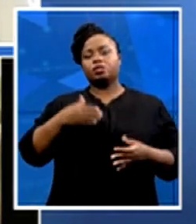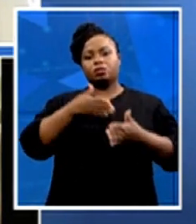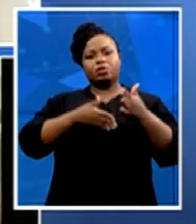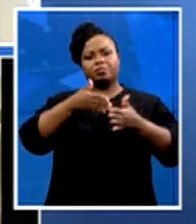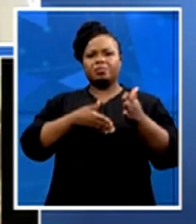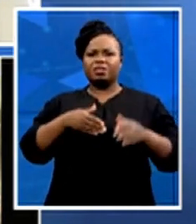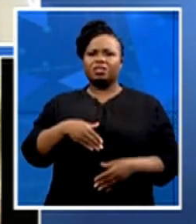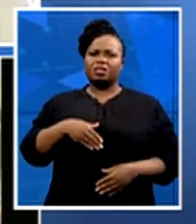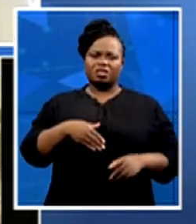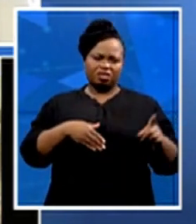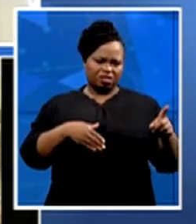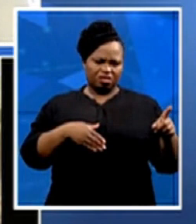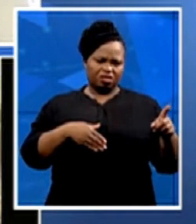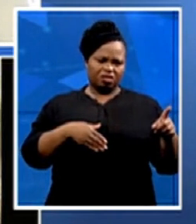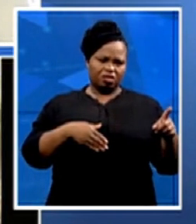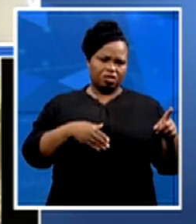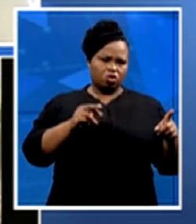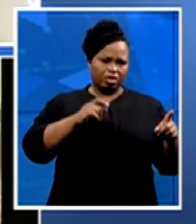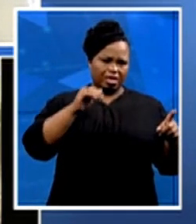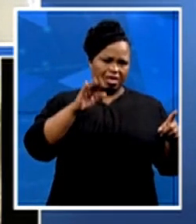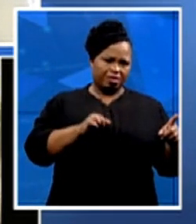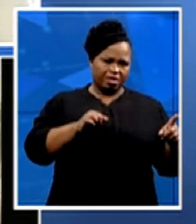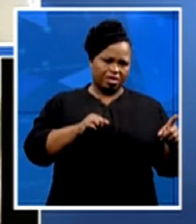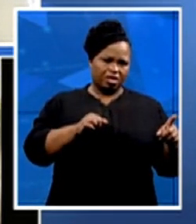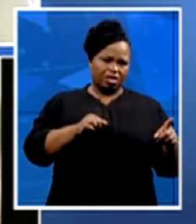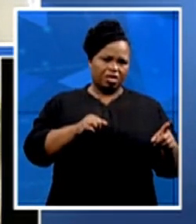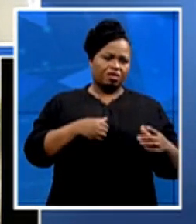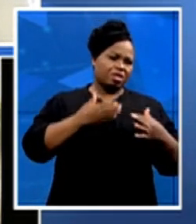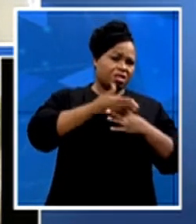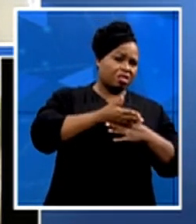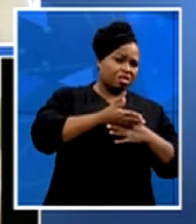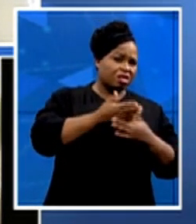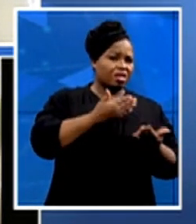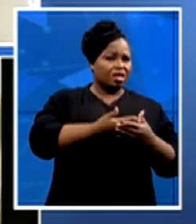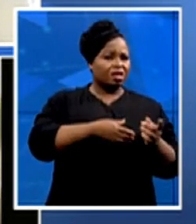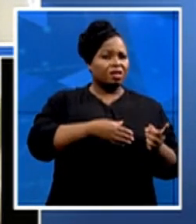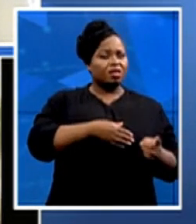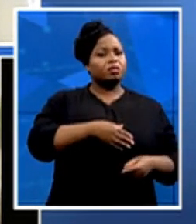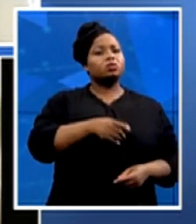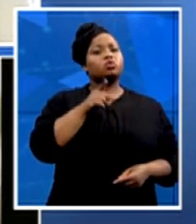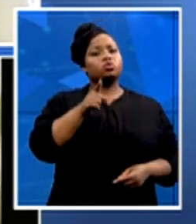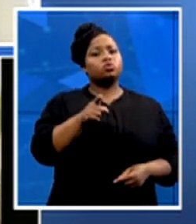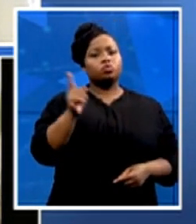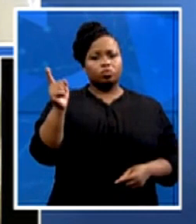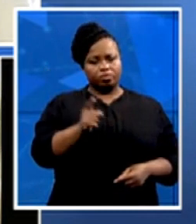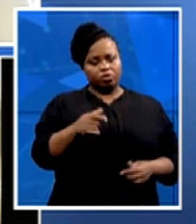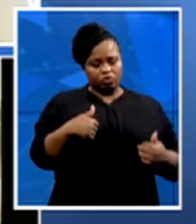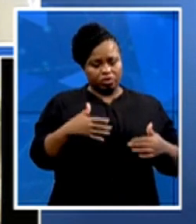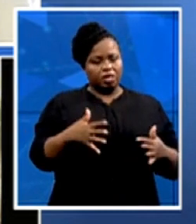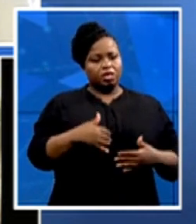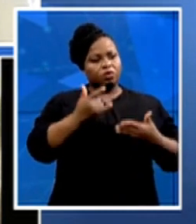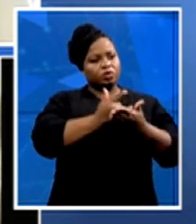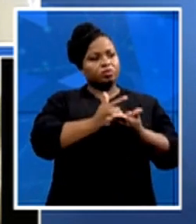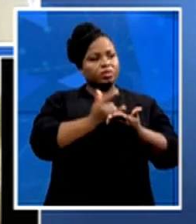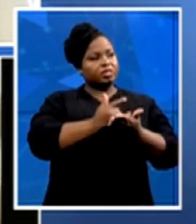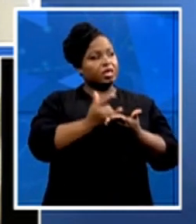Can I just come in here and say, you came on to the conversation and gave praises to what is being